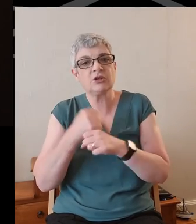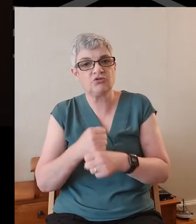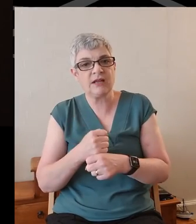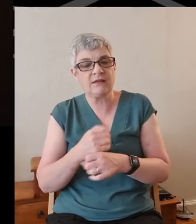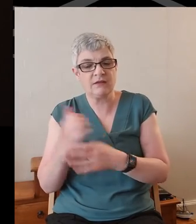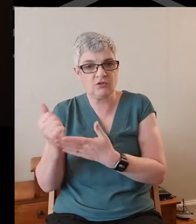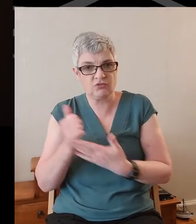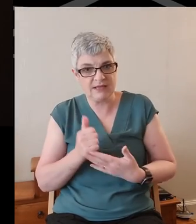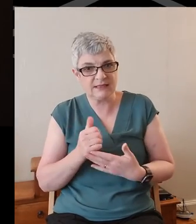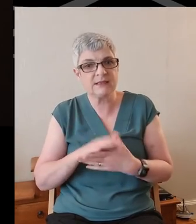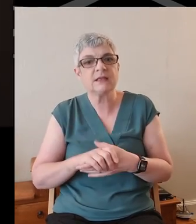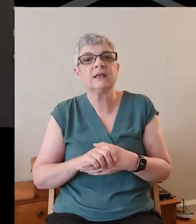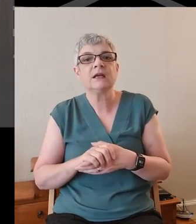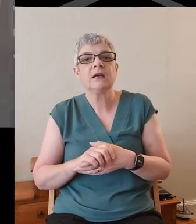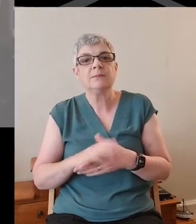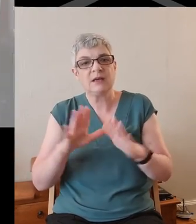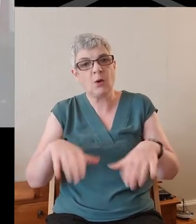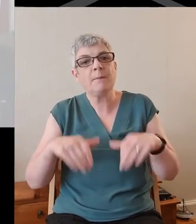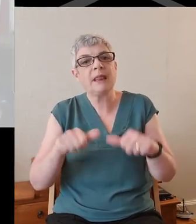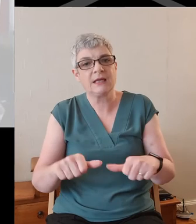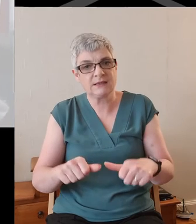being with us and may God bless you.